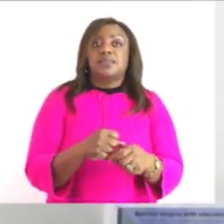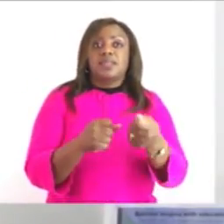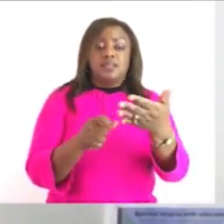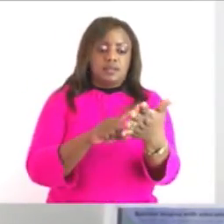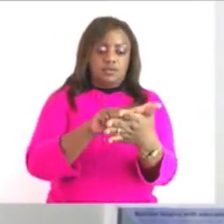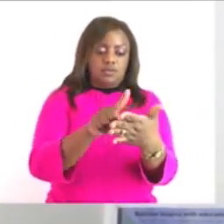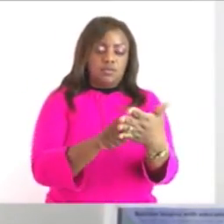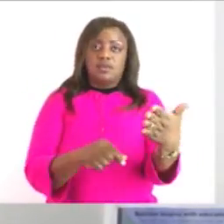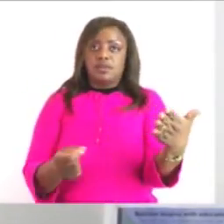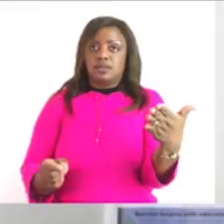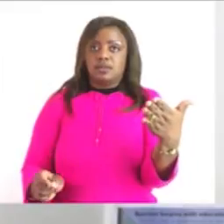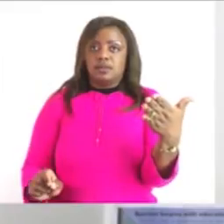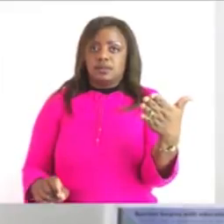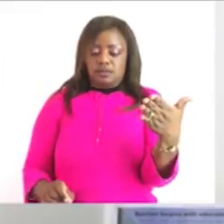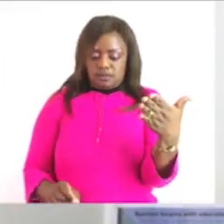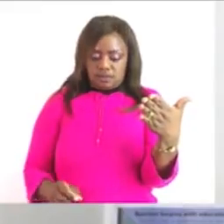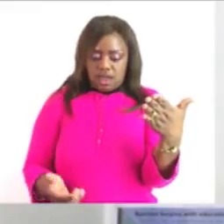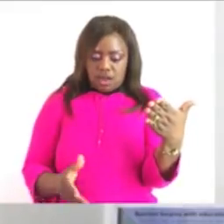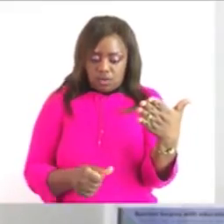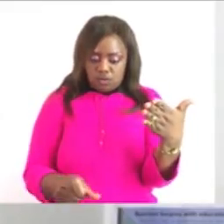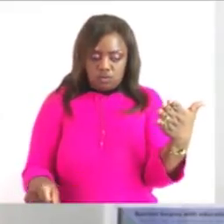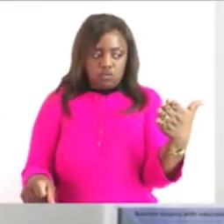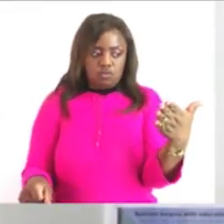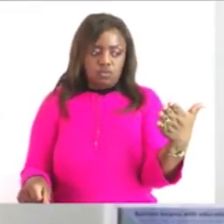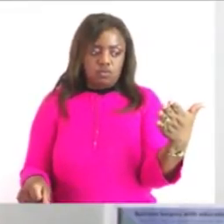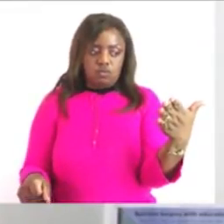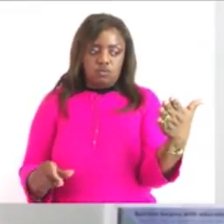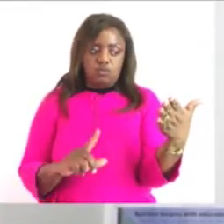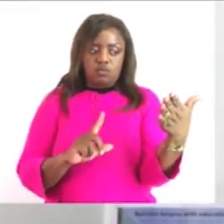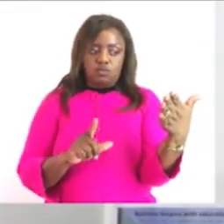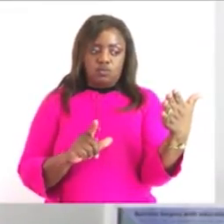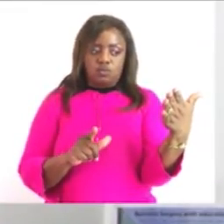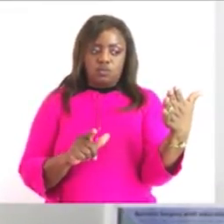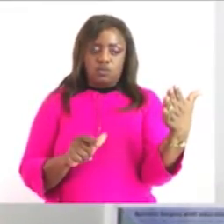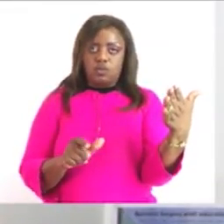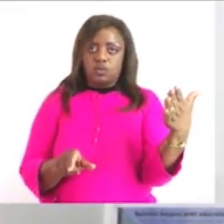i'll be keeping time as you start